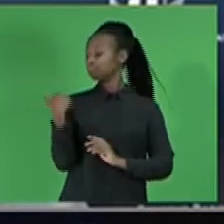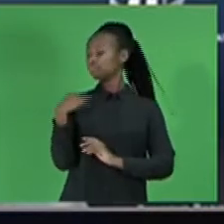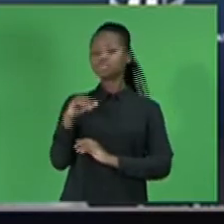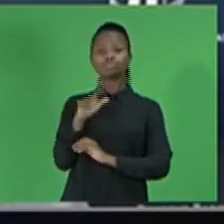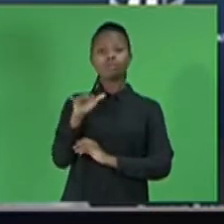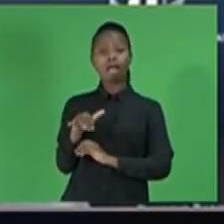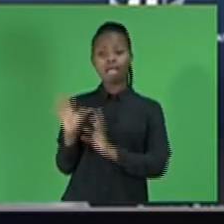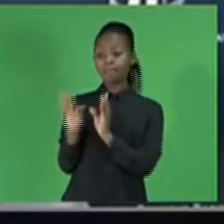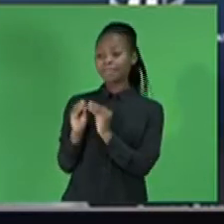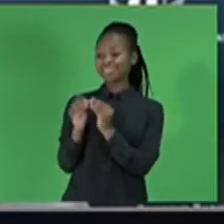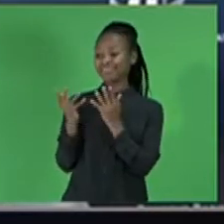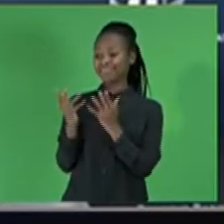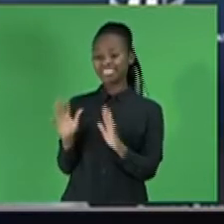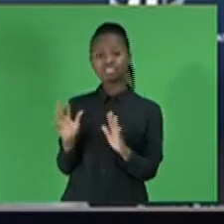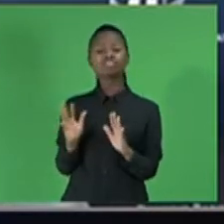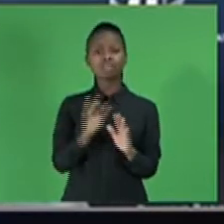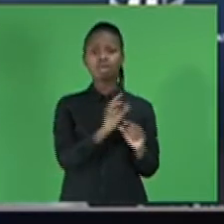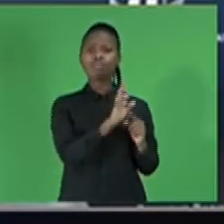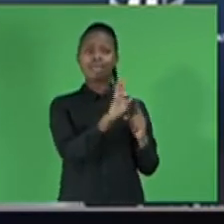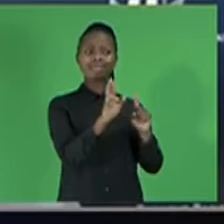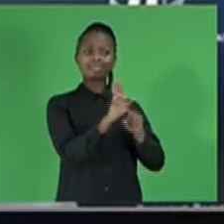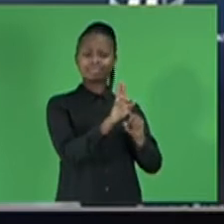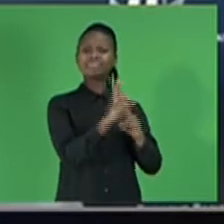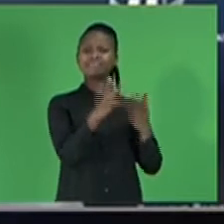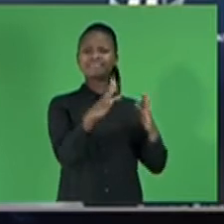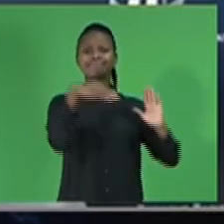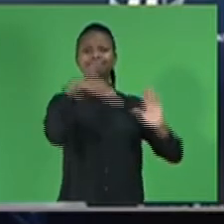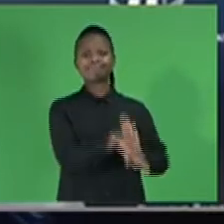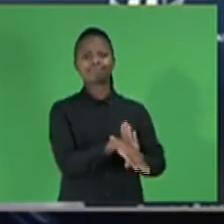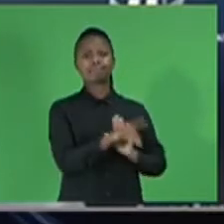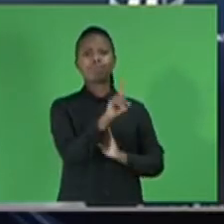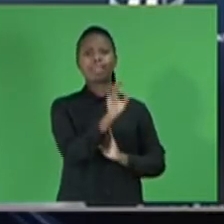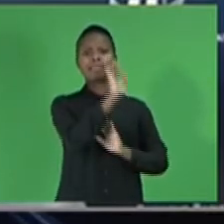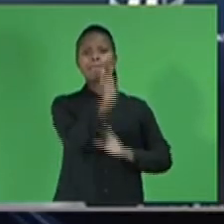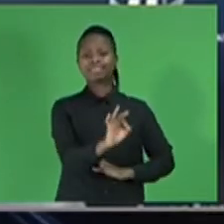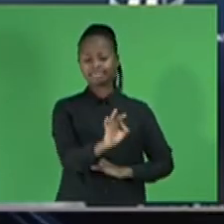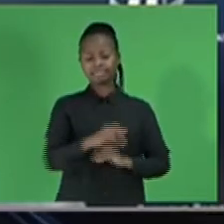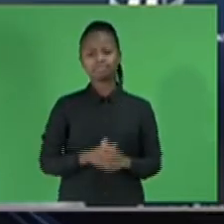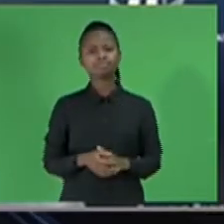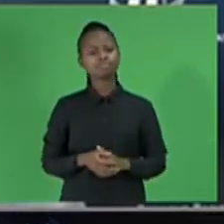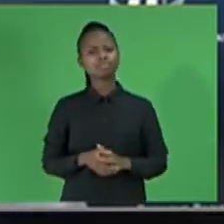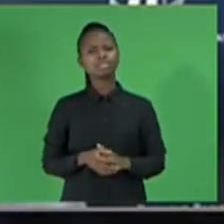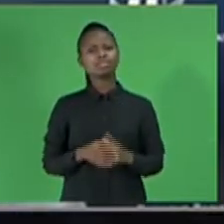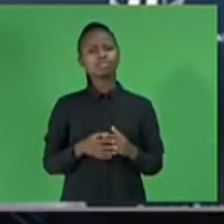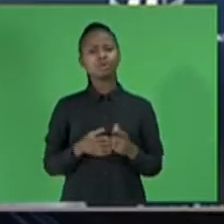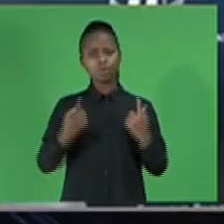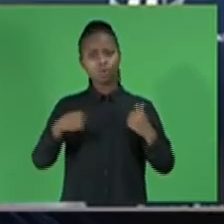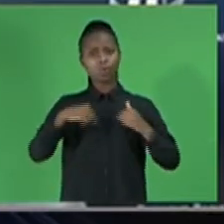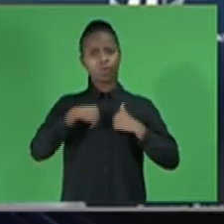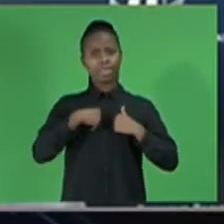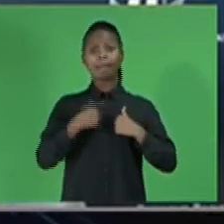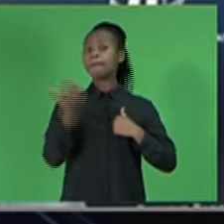meeting, the rent has depreciated by 1%. The implied starting point for the rent forecast is 14